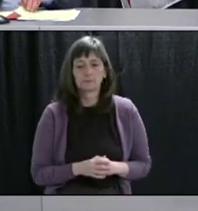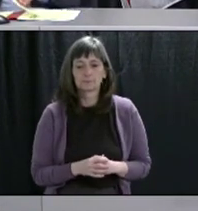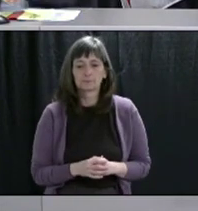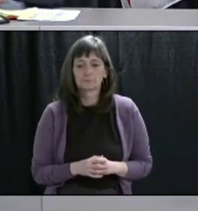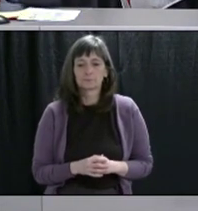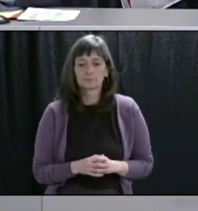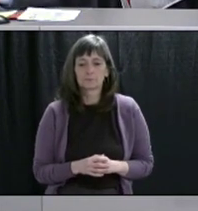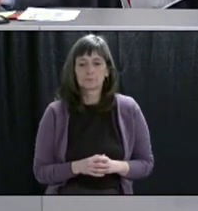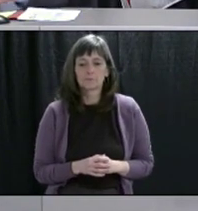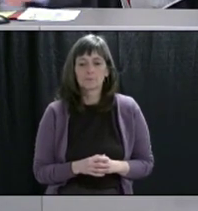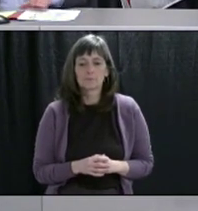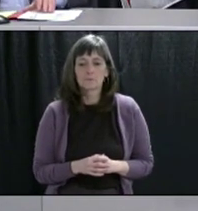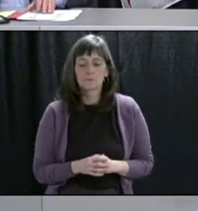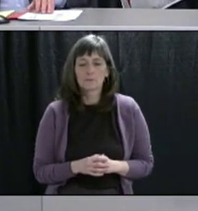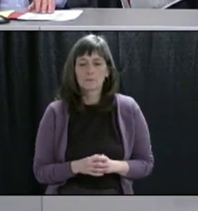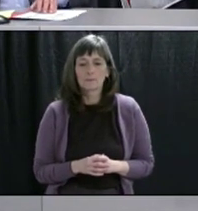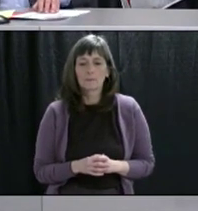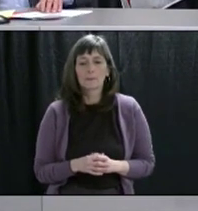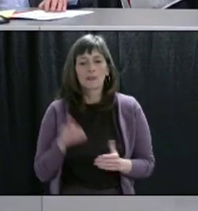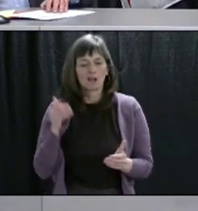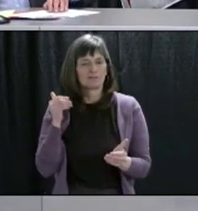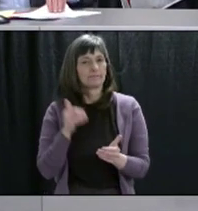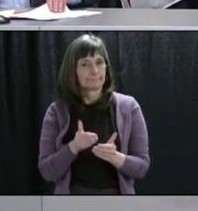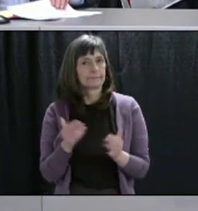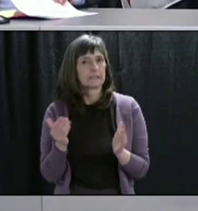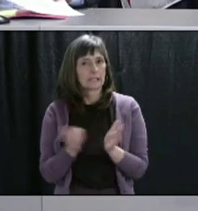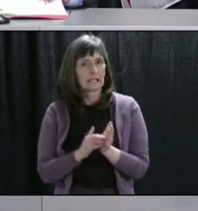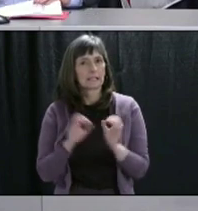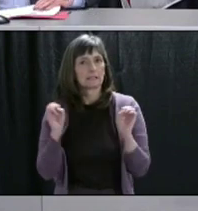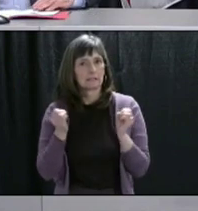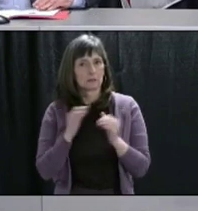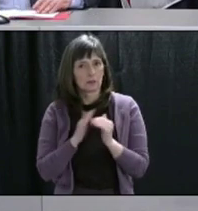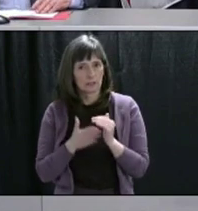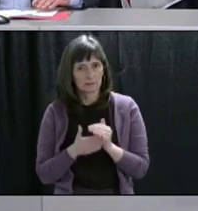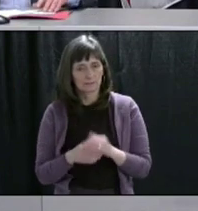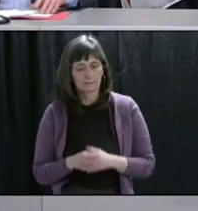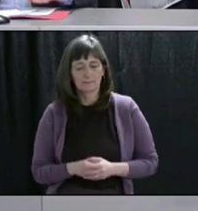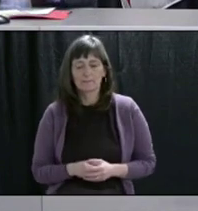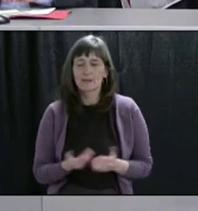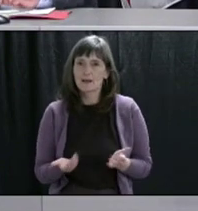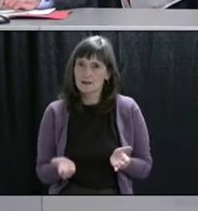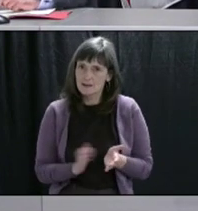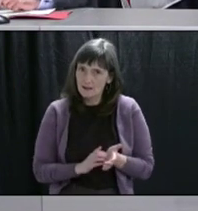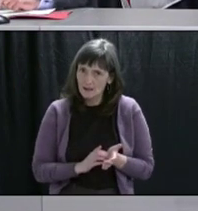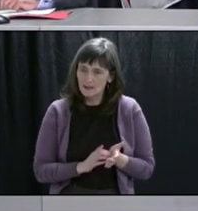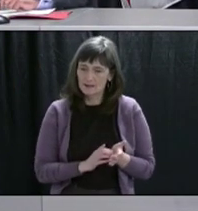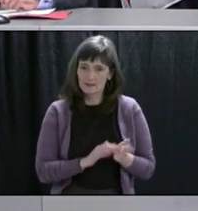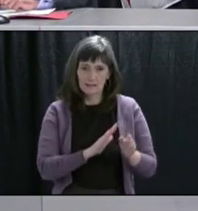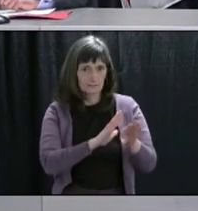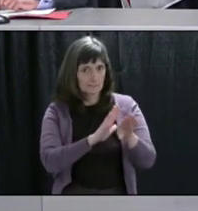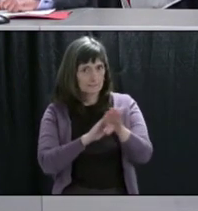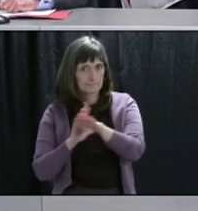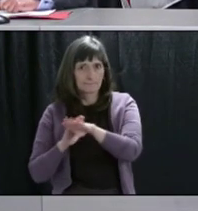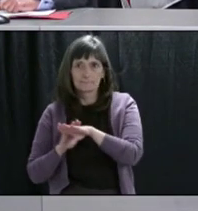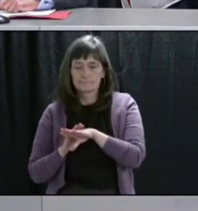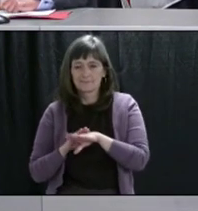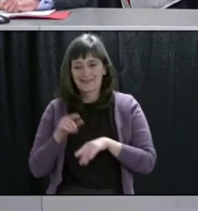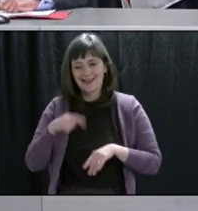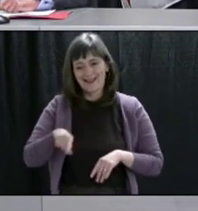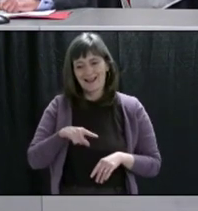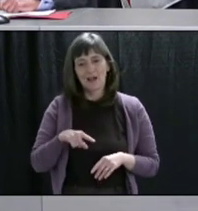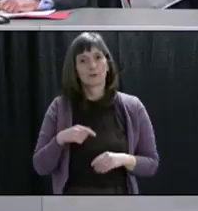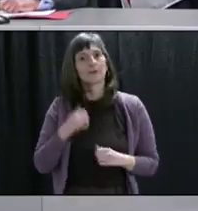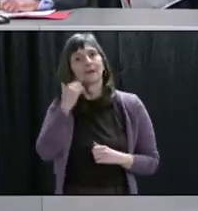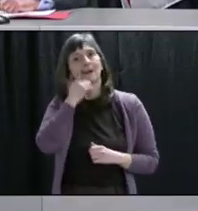As everyone has mentioned, we're heading into the Easter weekend. I just really want to advise our viewers for daily updates that